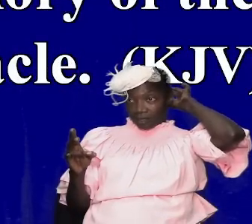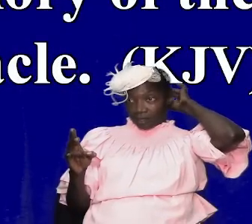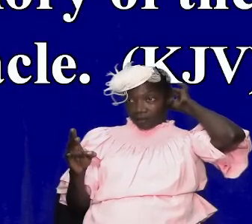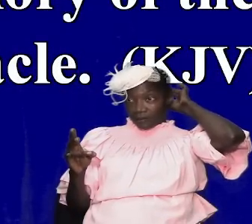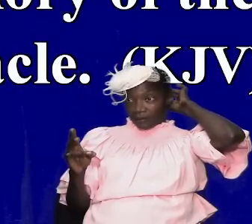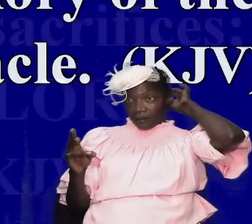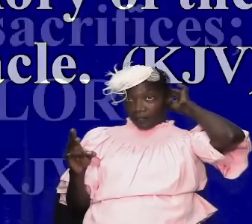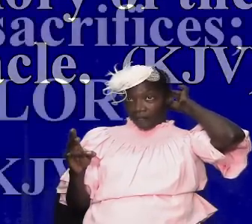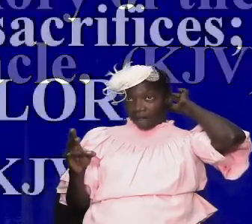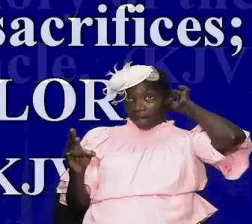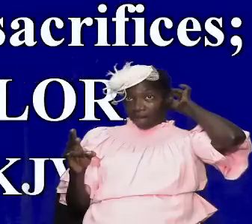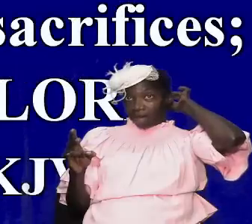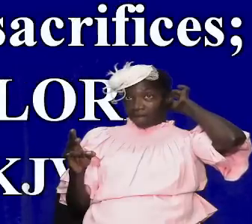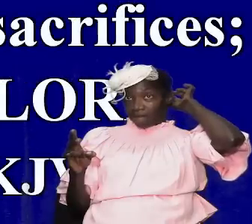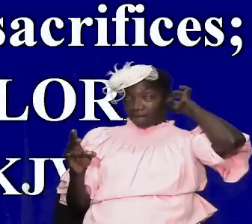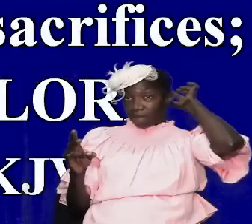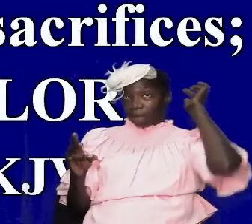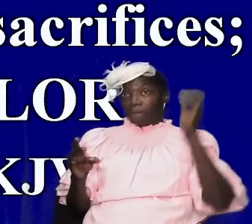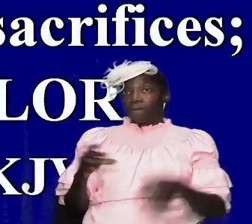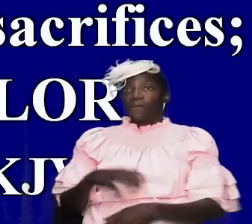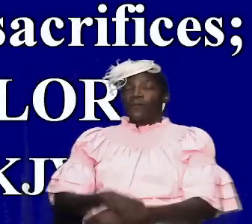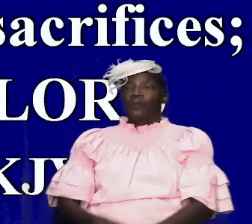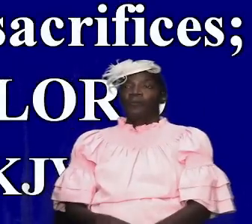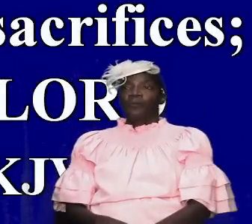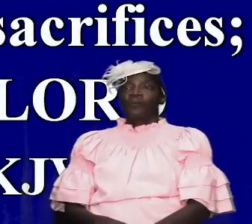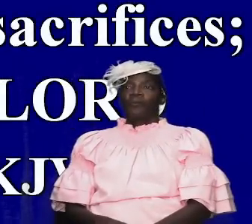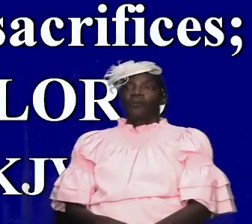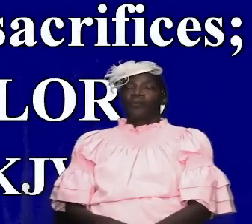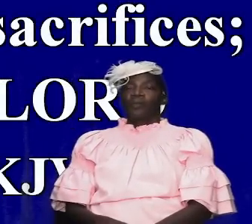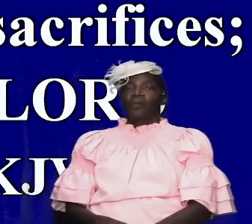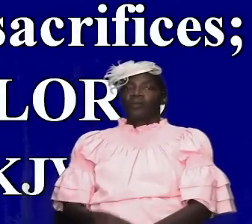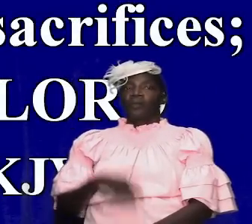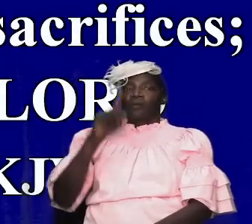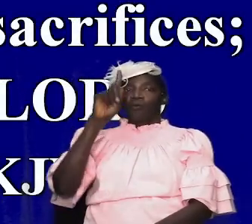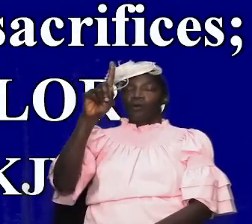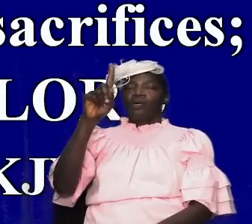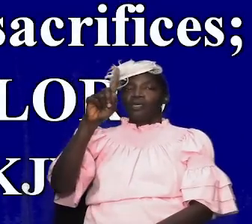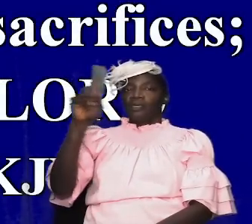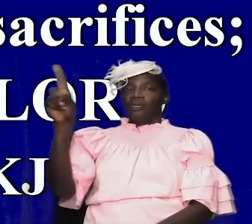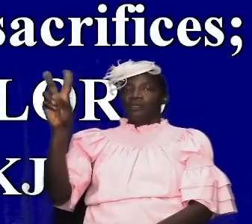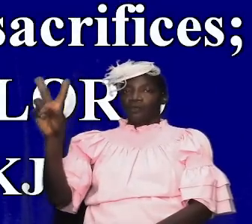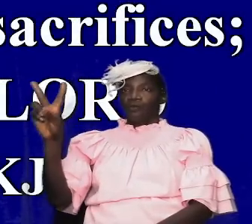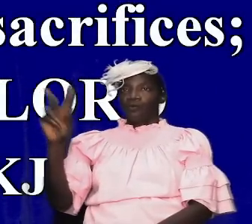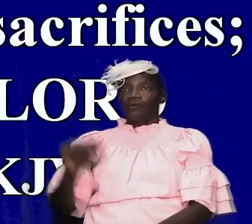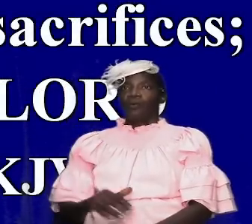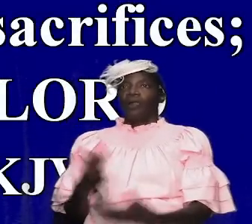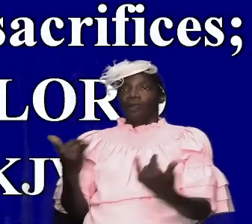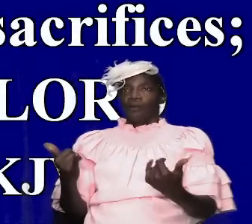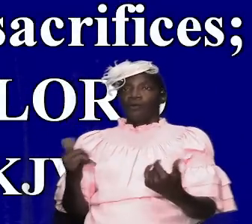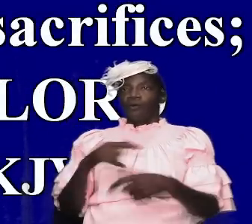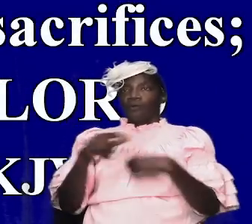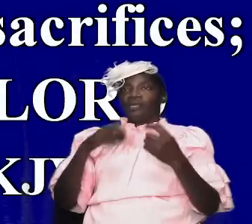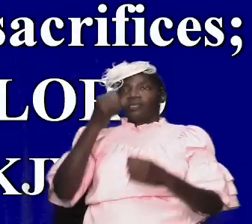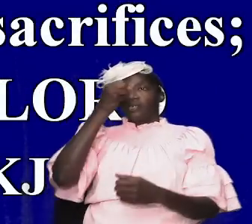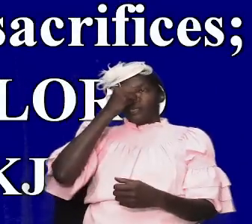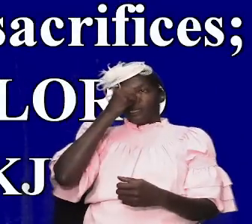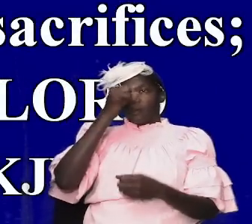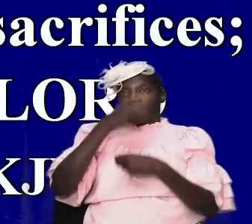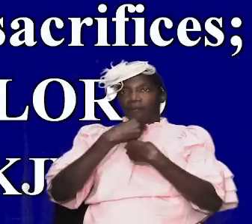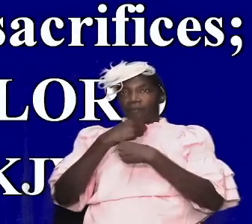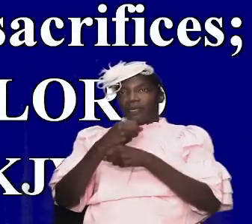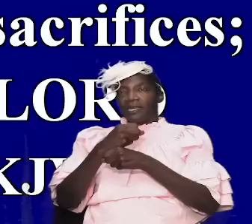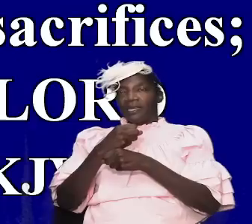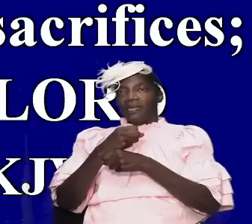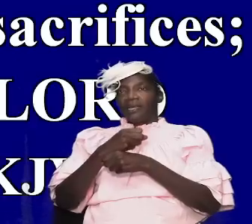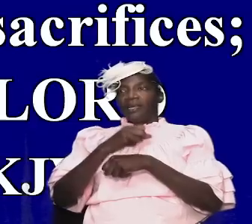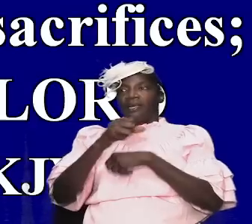chapter seven we're going to read it together uh verses one and two now when solomon had made